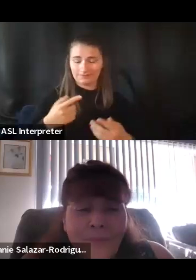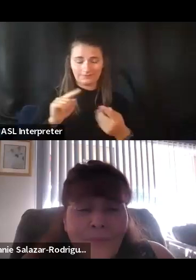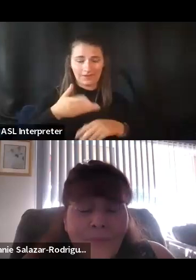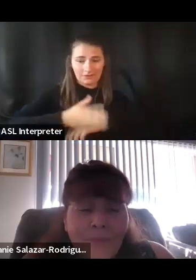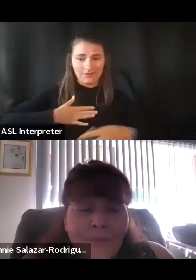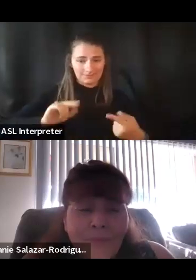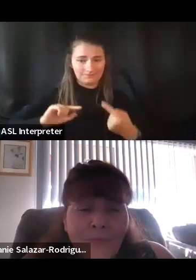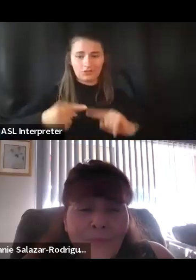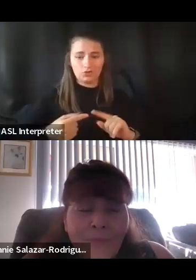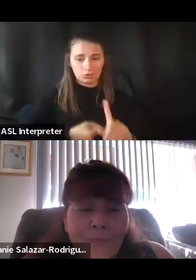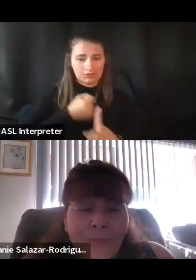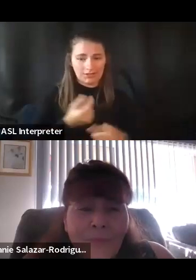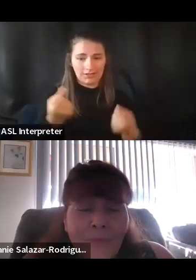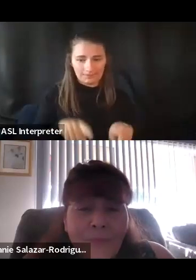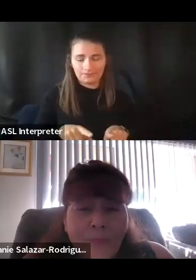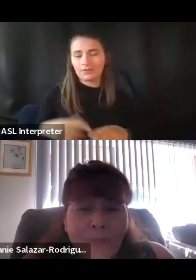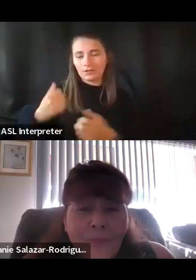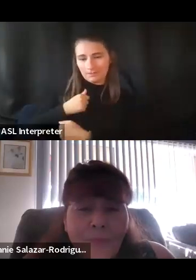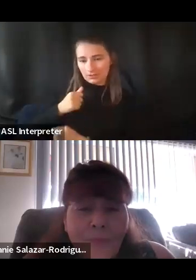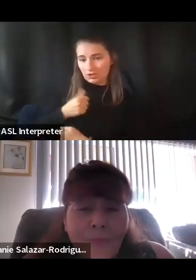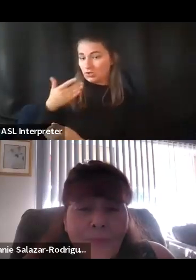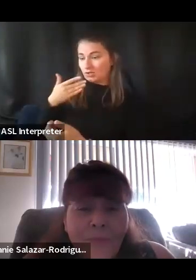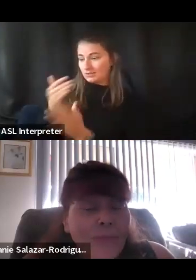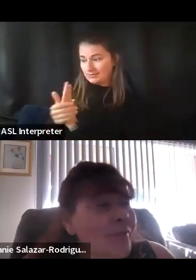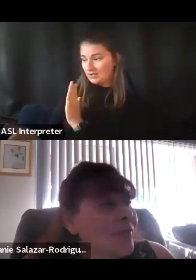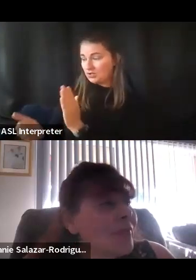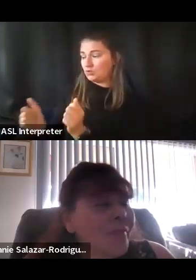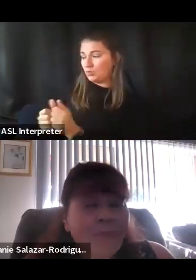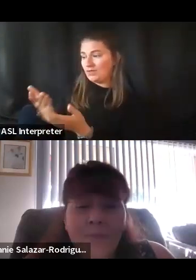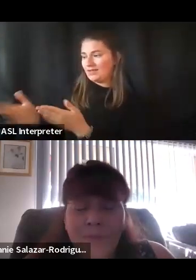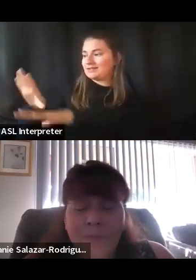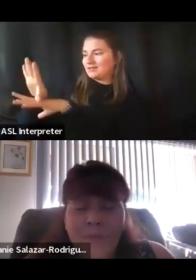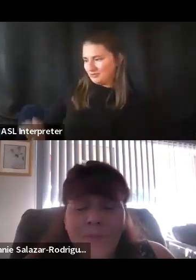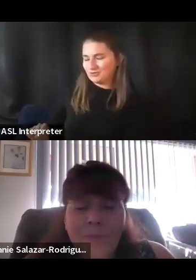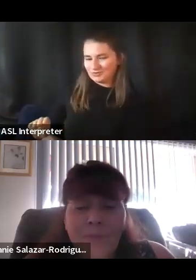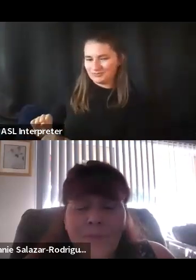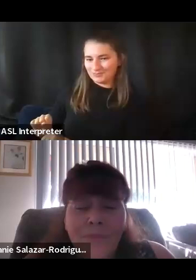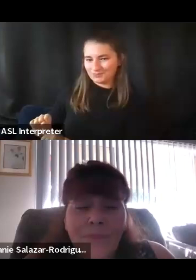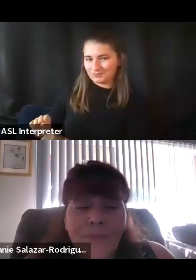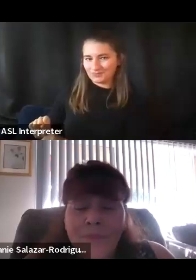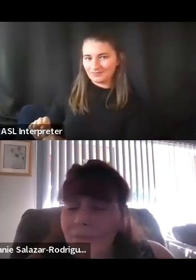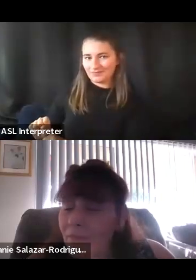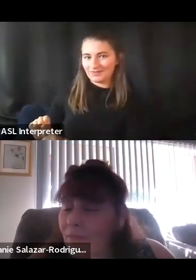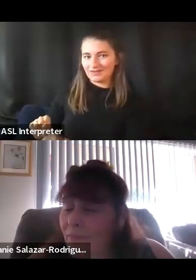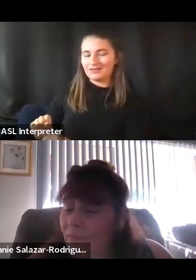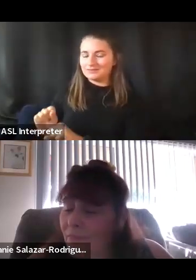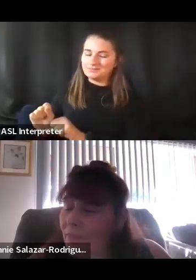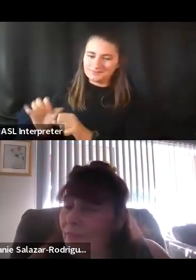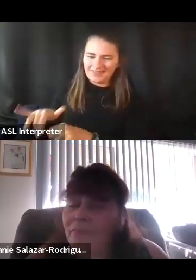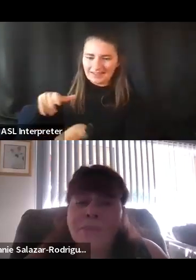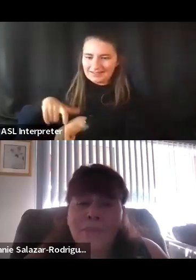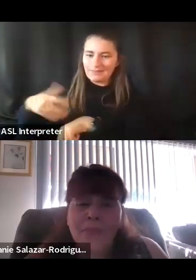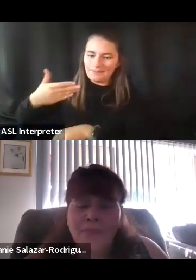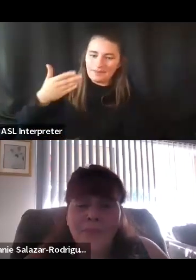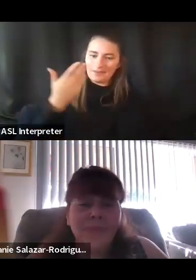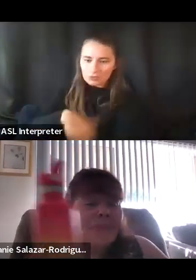Because like I said, the military is really good at what they know and what they're used to experiencing, which was at the time for the conflict who were in, burn victims and amputations.